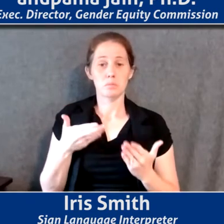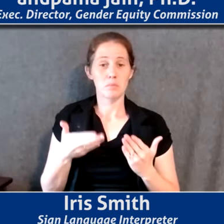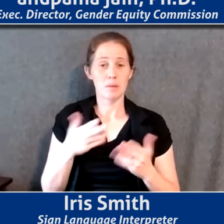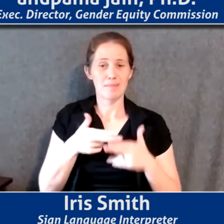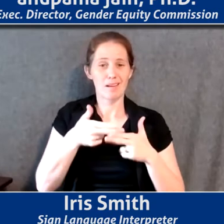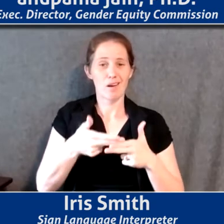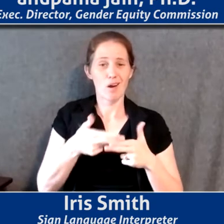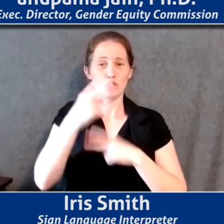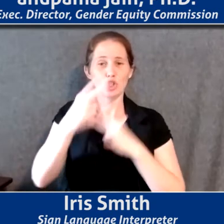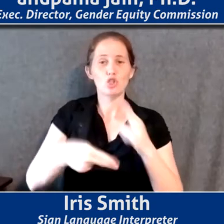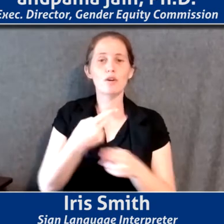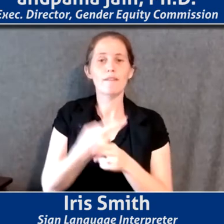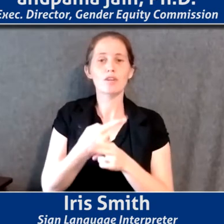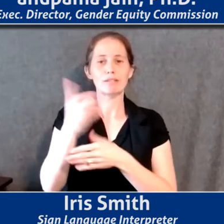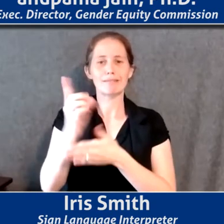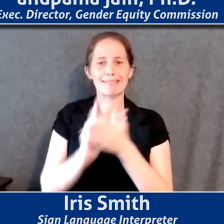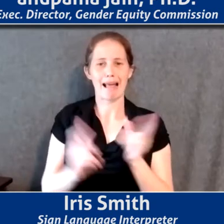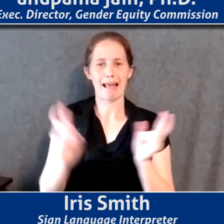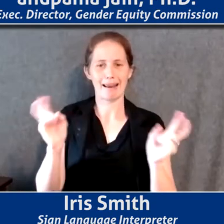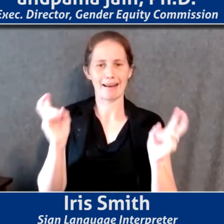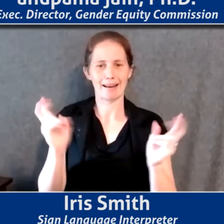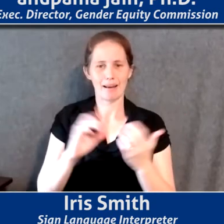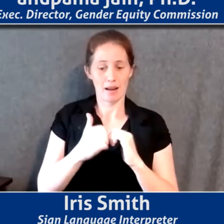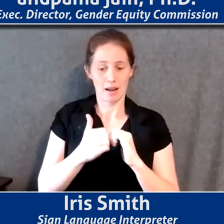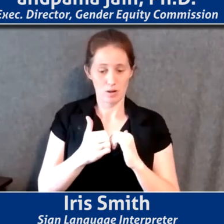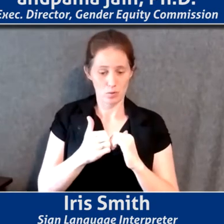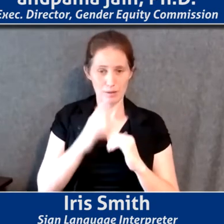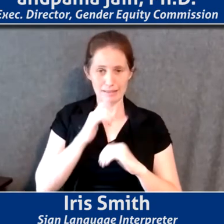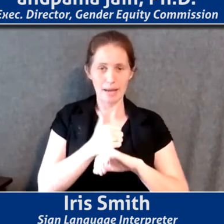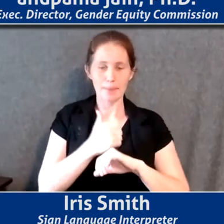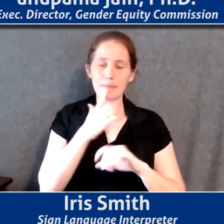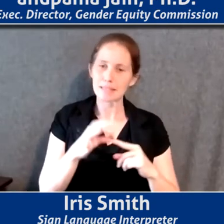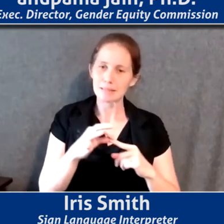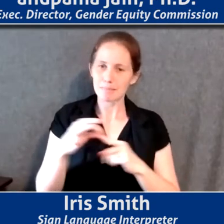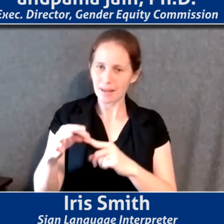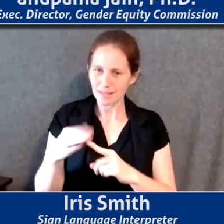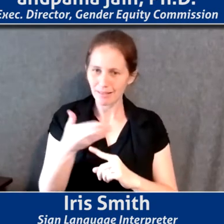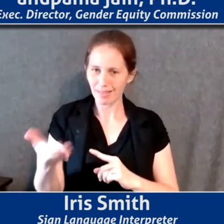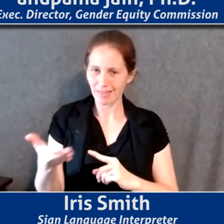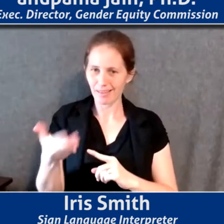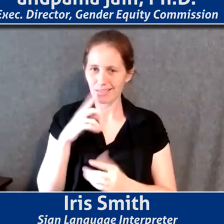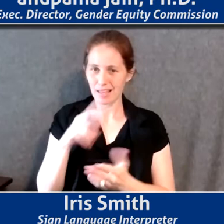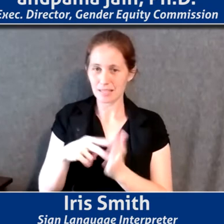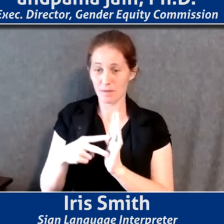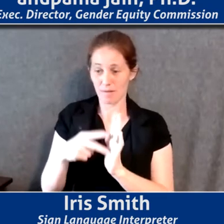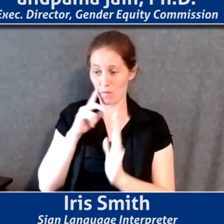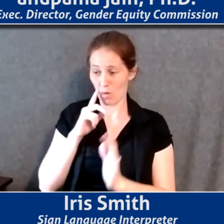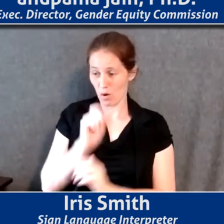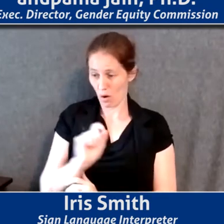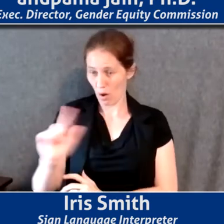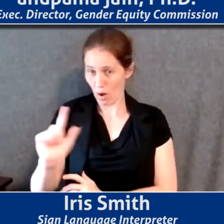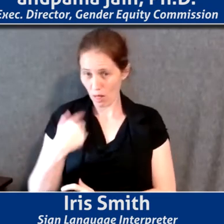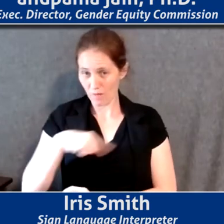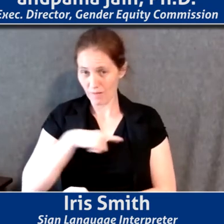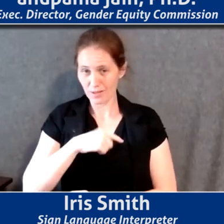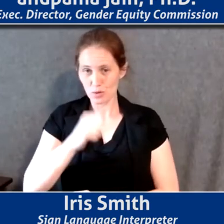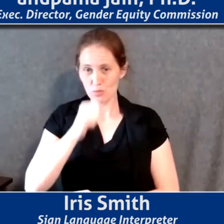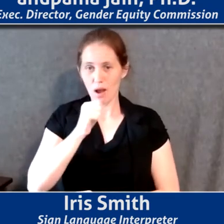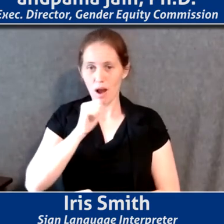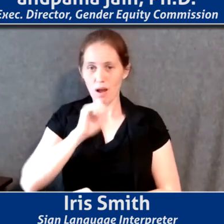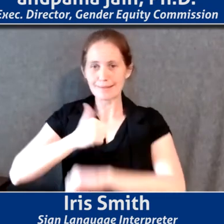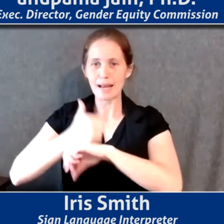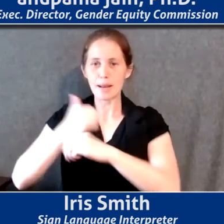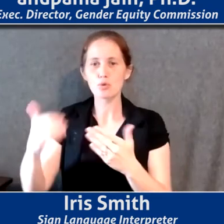universal design. How do we make especially things that are meant for all of us to actually not create new